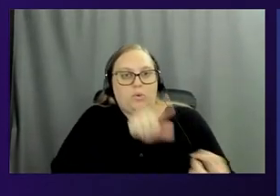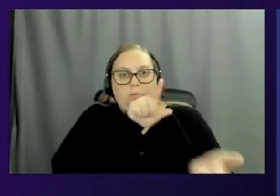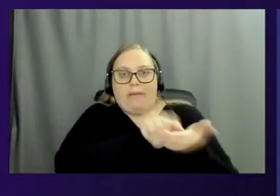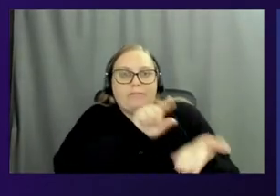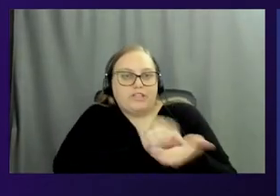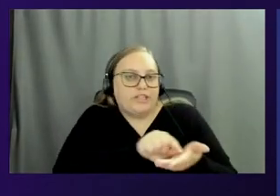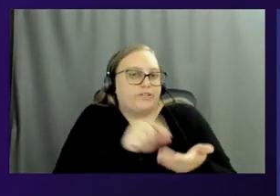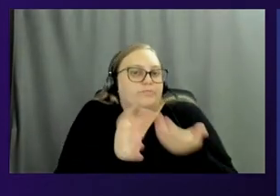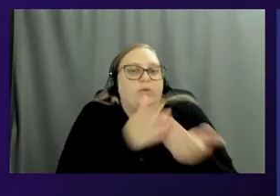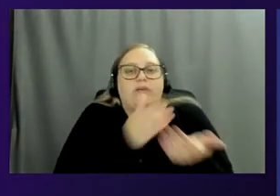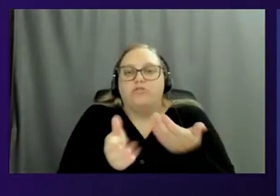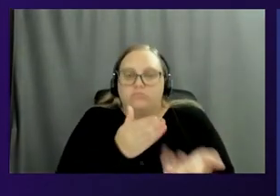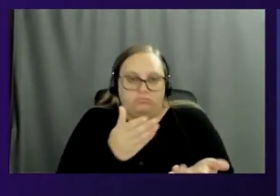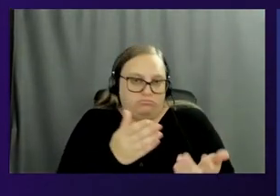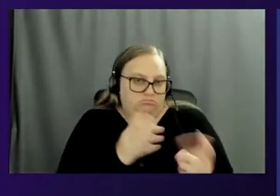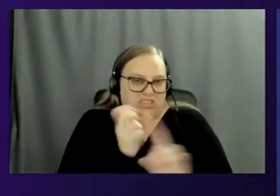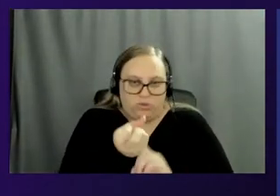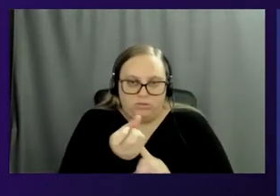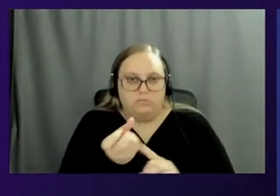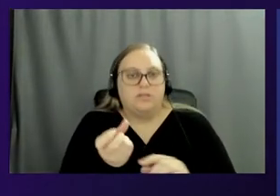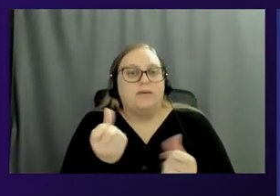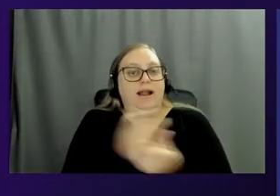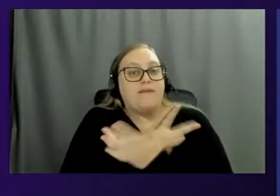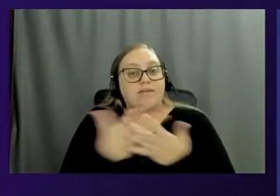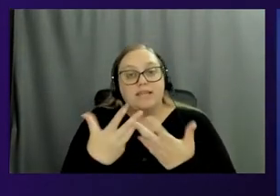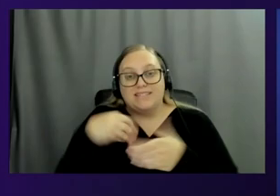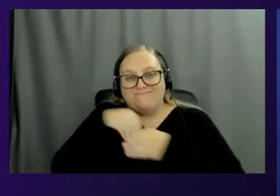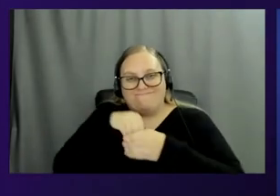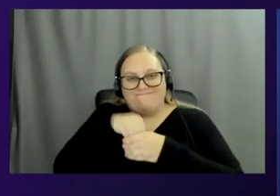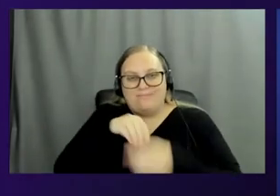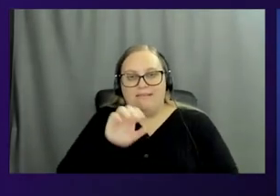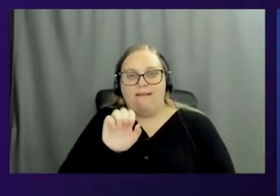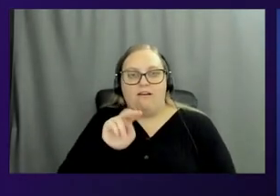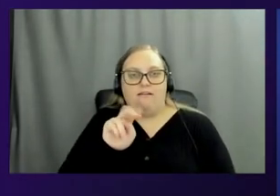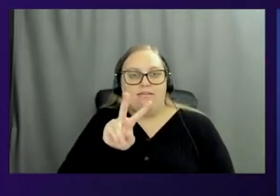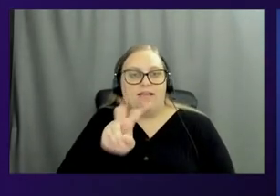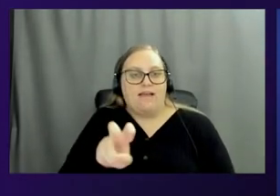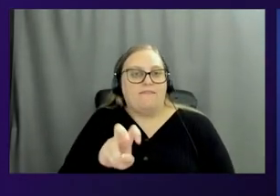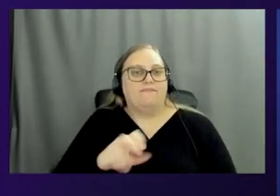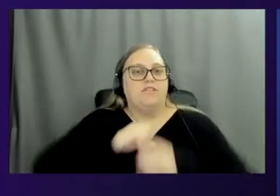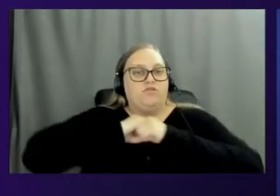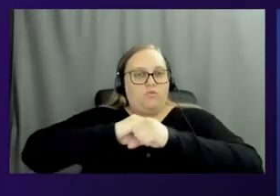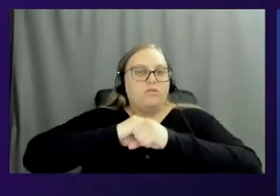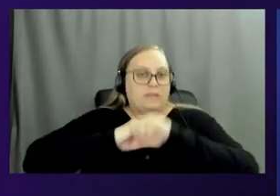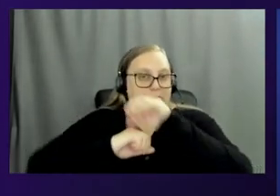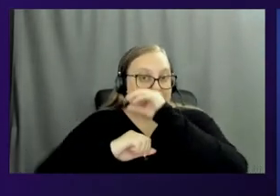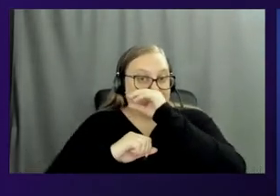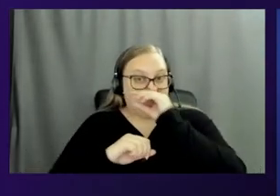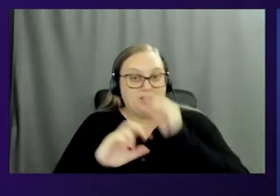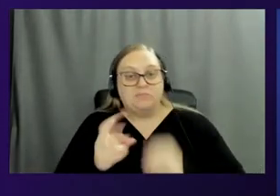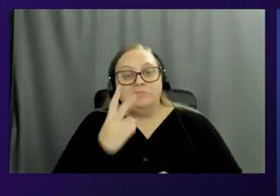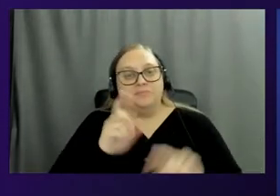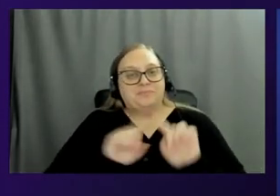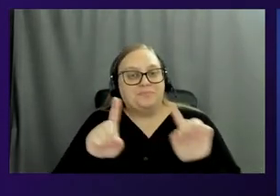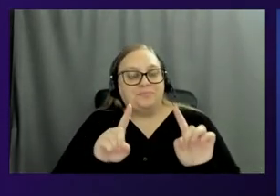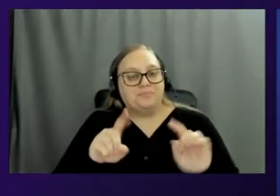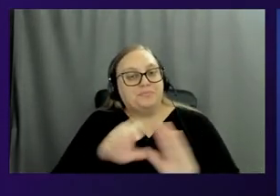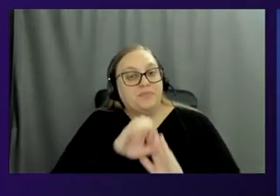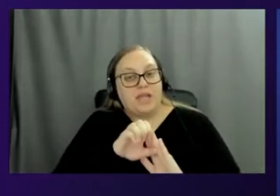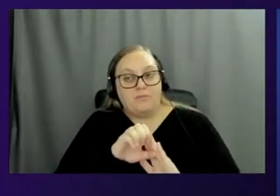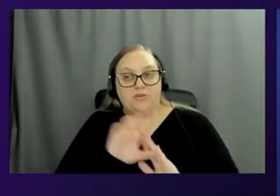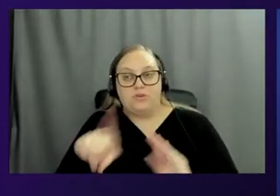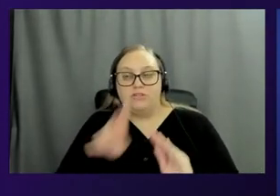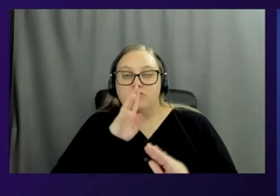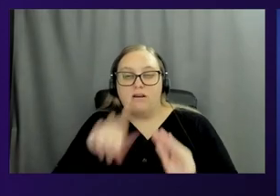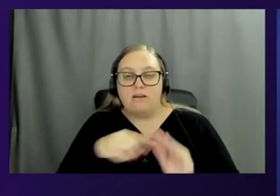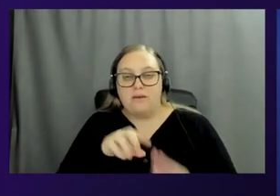But everything happens securely inside the enclave. So these are just two different examples. At the end of the day, when you're talking about nitro enclaves, you're really